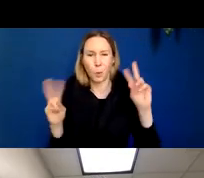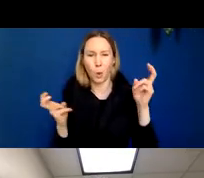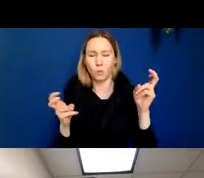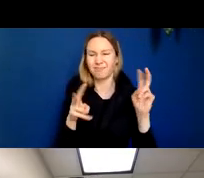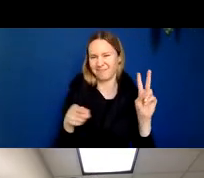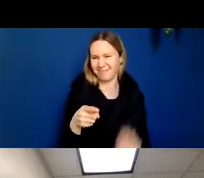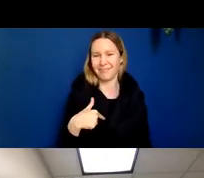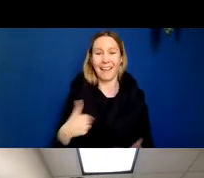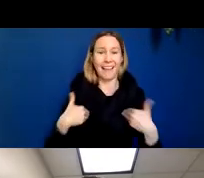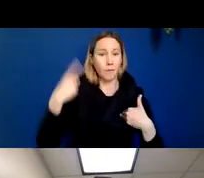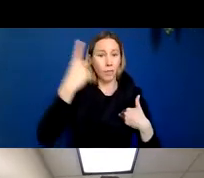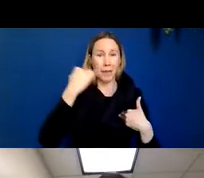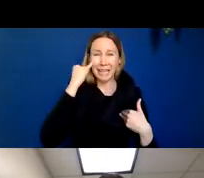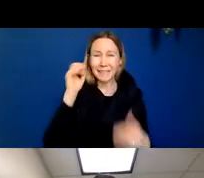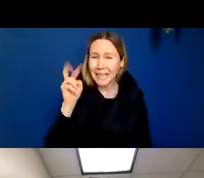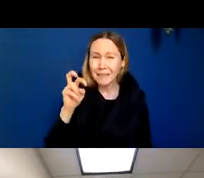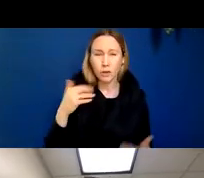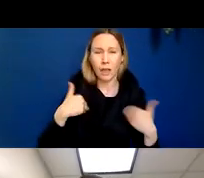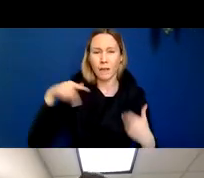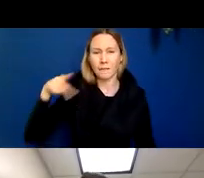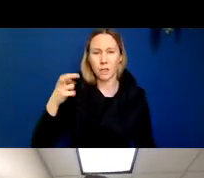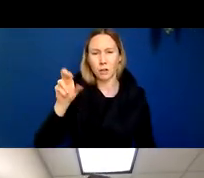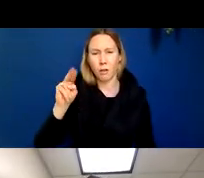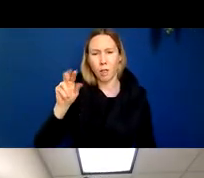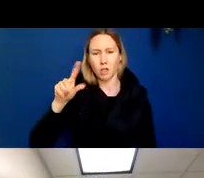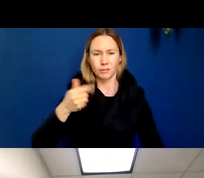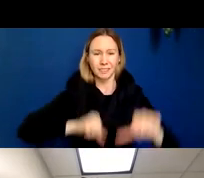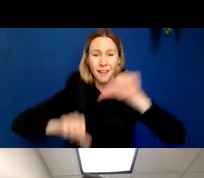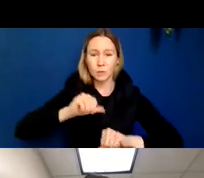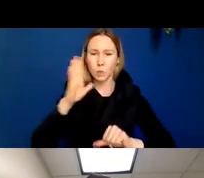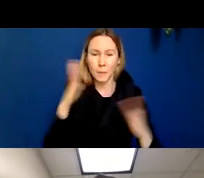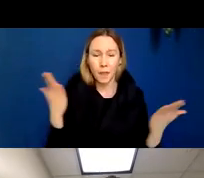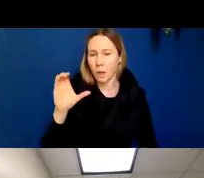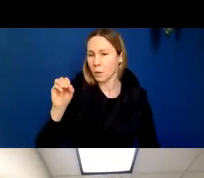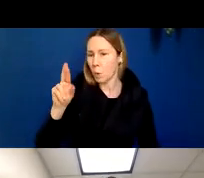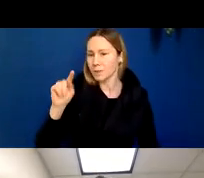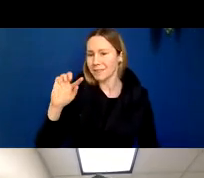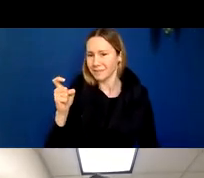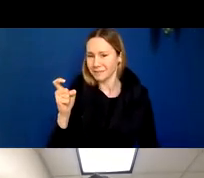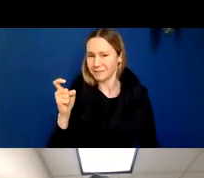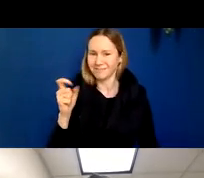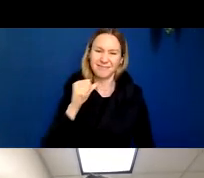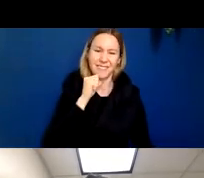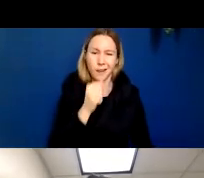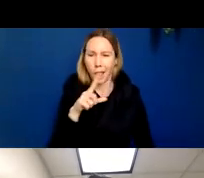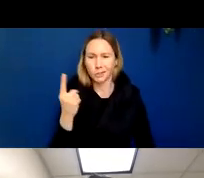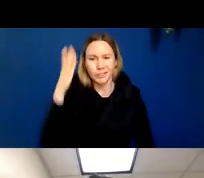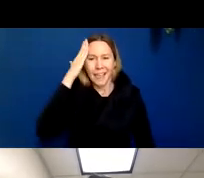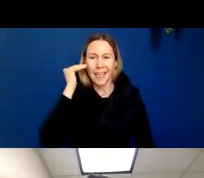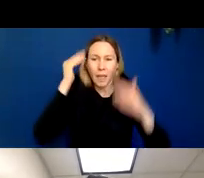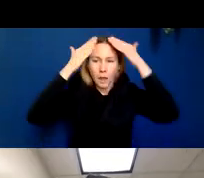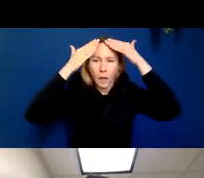if there would ever be a phrenological science, it would be the phrenology of the cortex and not the phrenology of bumps on the head,